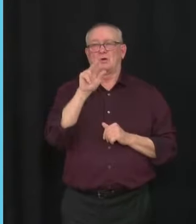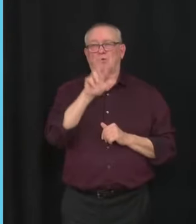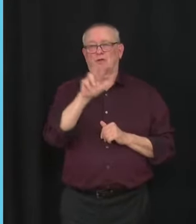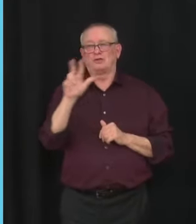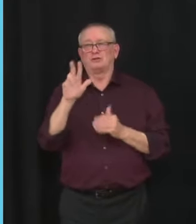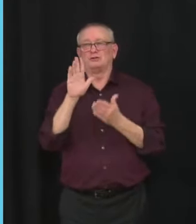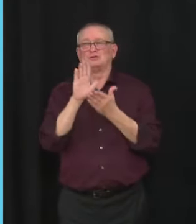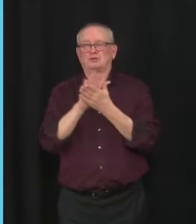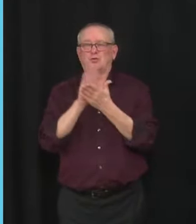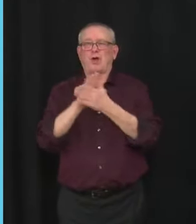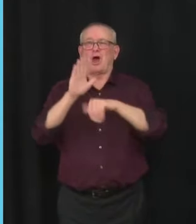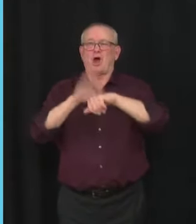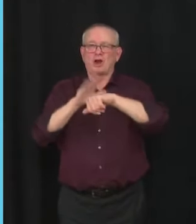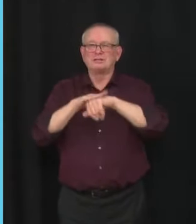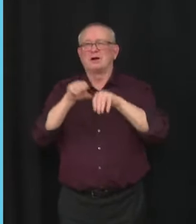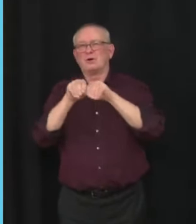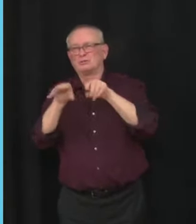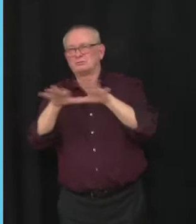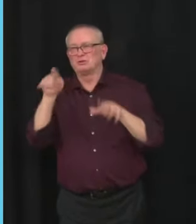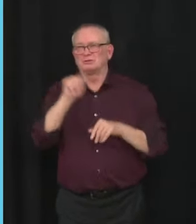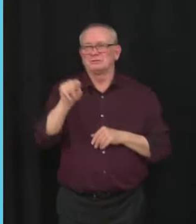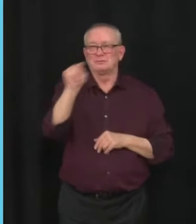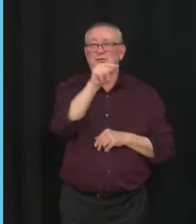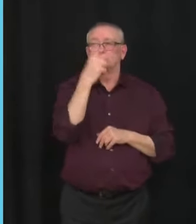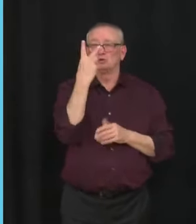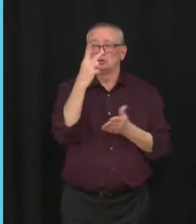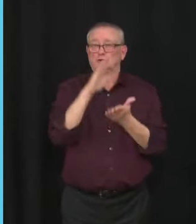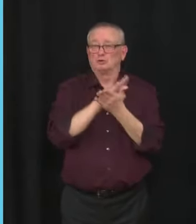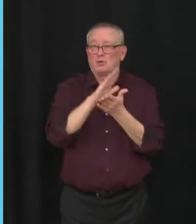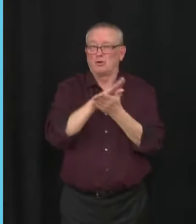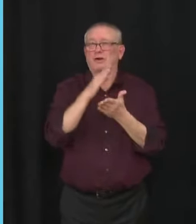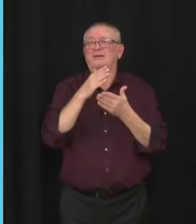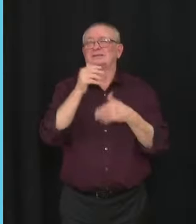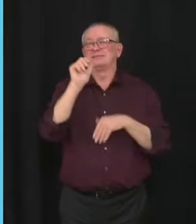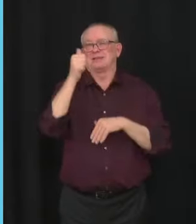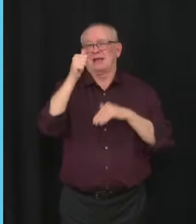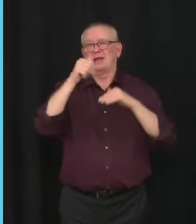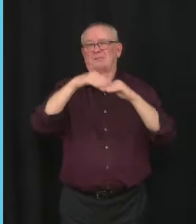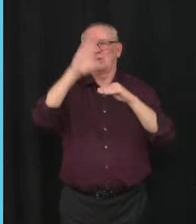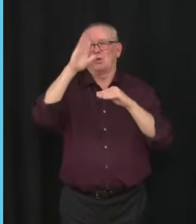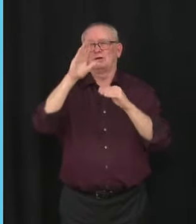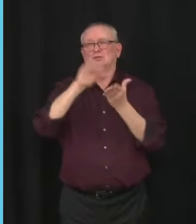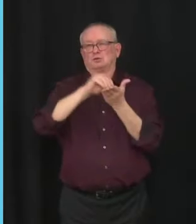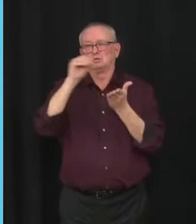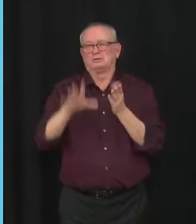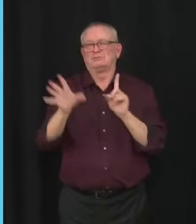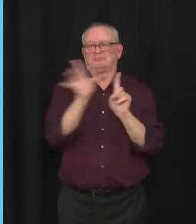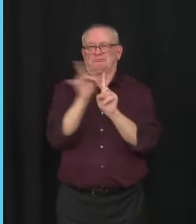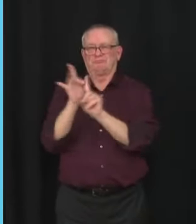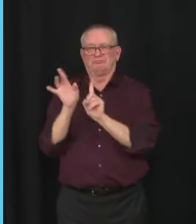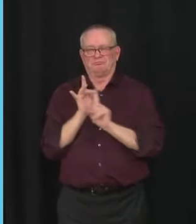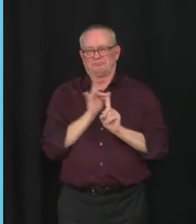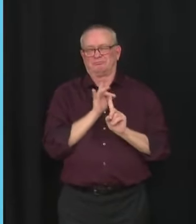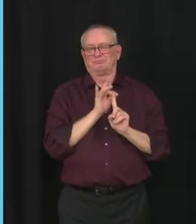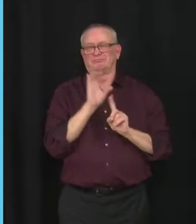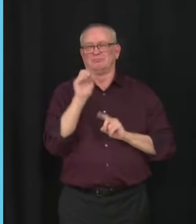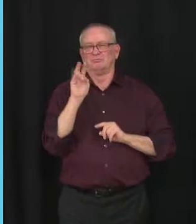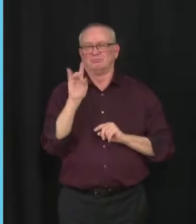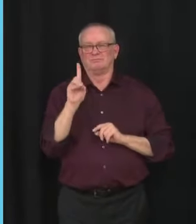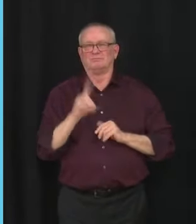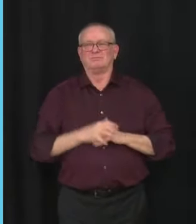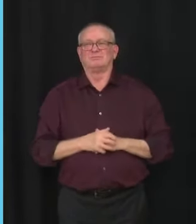10 or more cases who were infectious in the school within the last 14 days. As you heard, there are currently